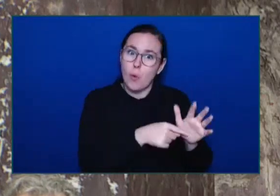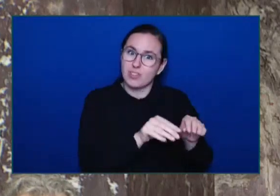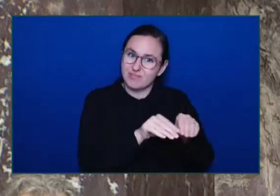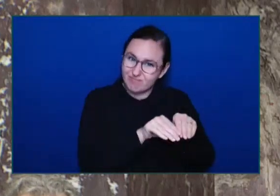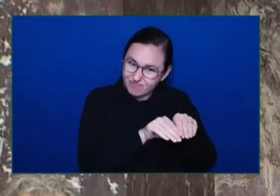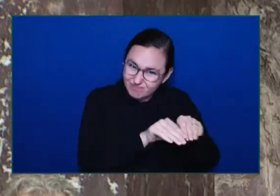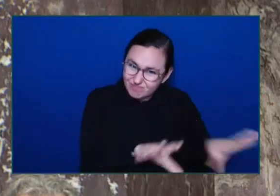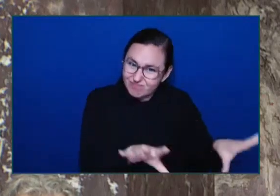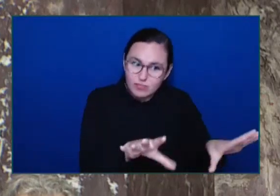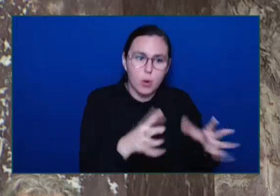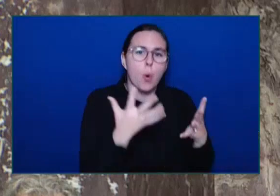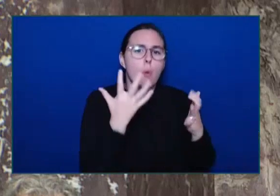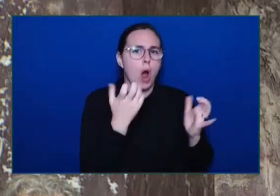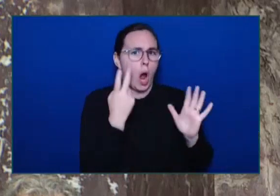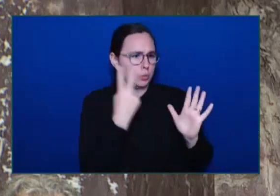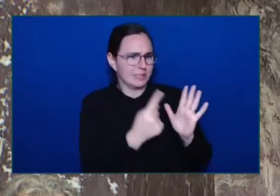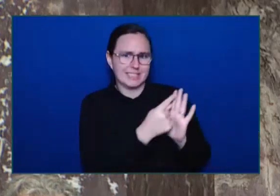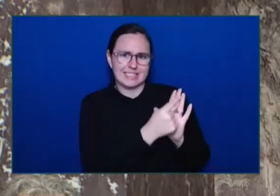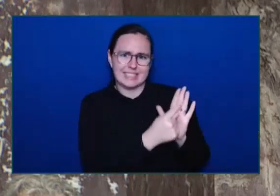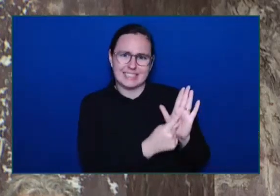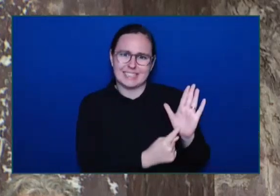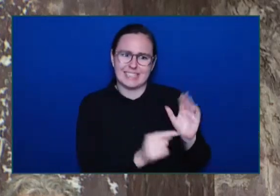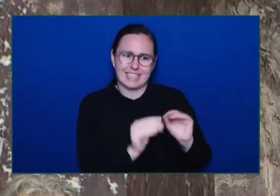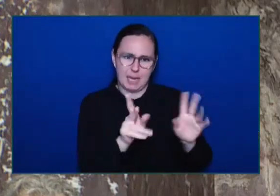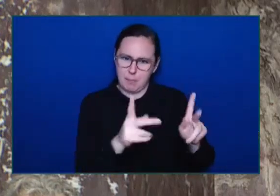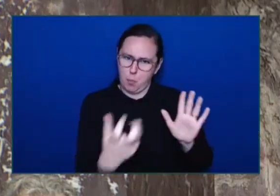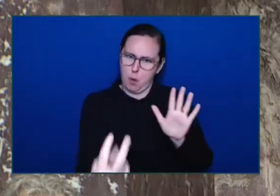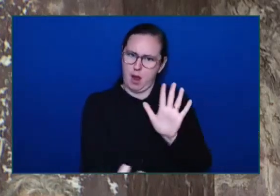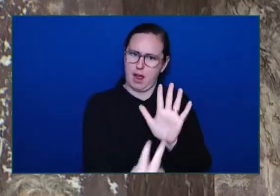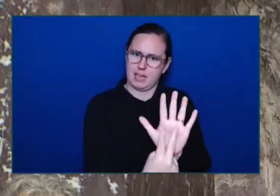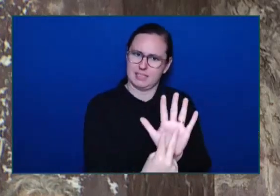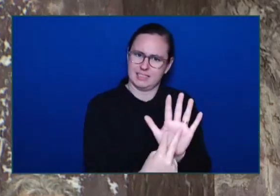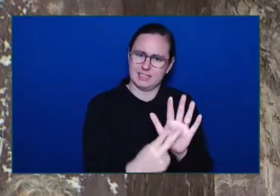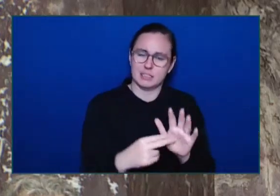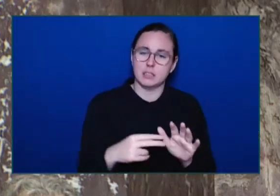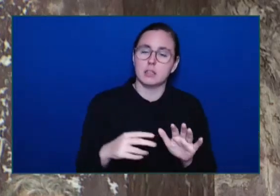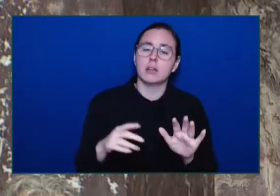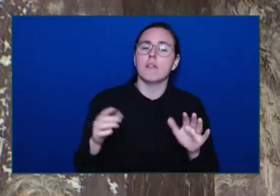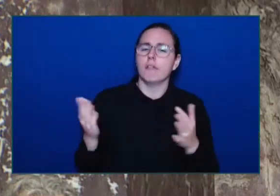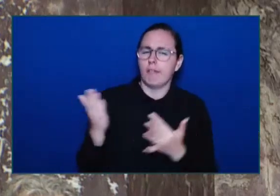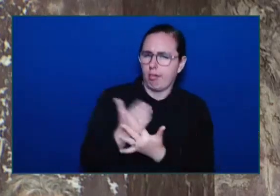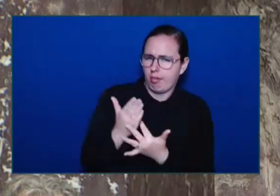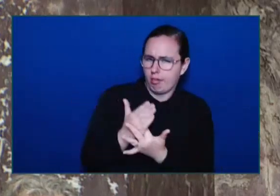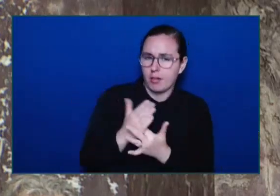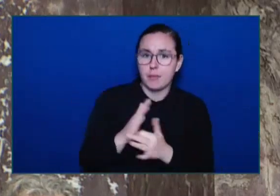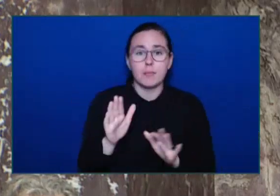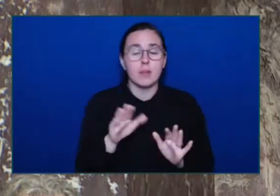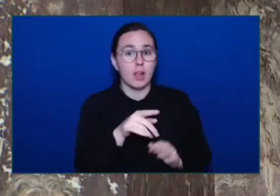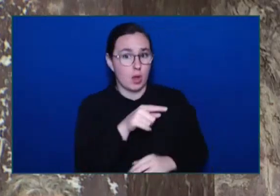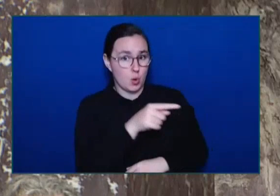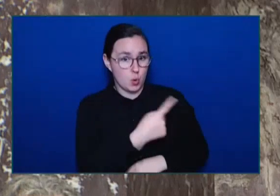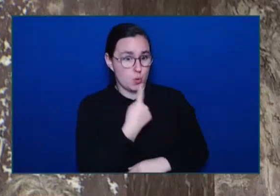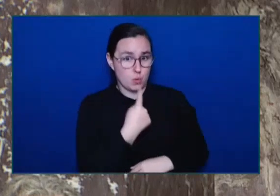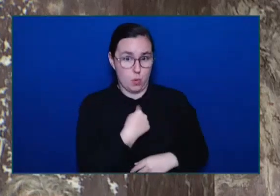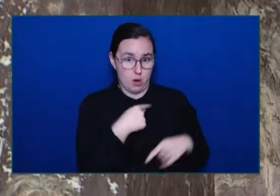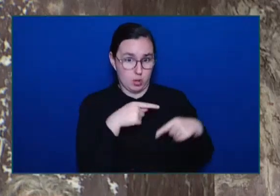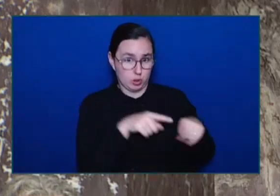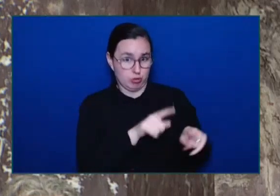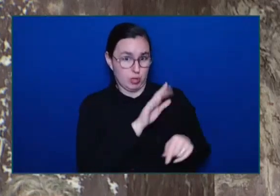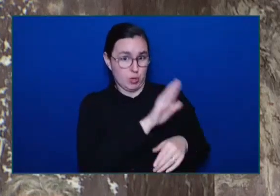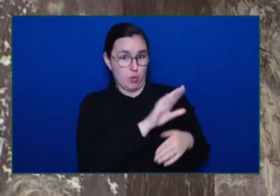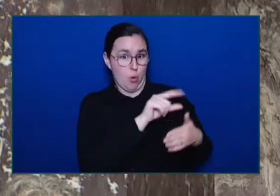Six years Honourable Speaker Can the member tell me one time In his time In their time in government Where they didn't sever reports